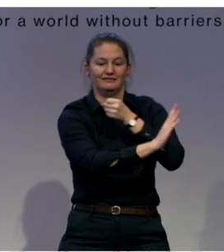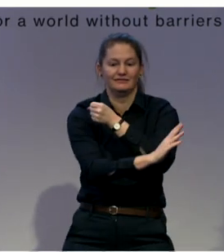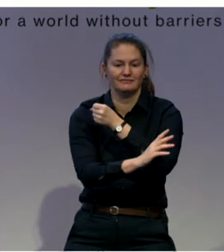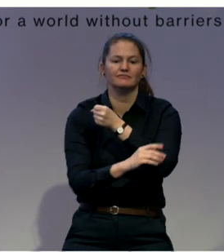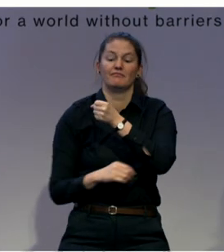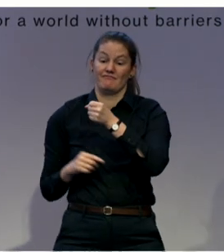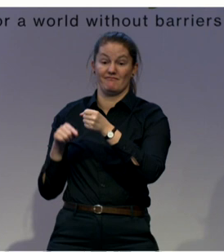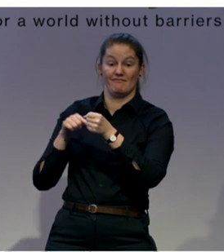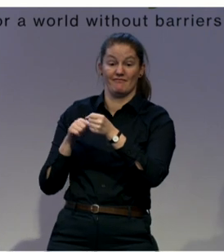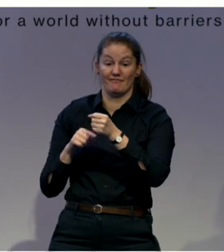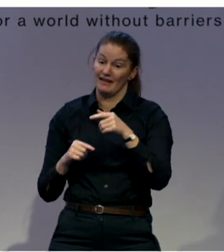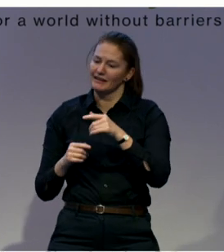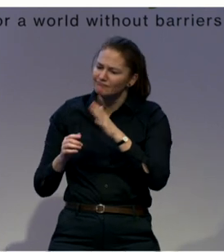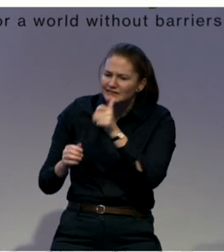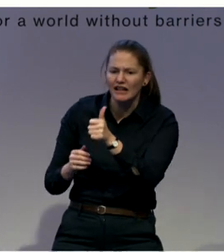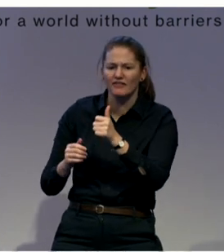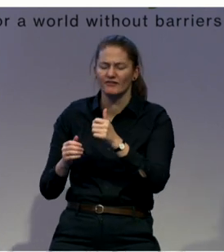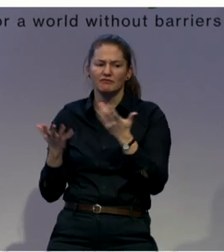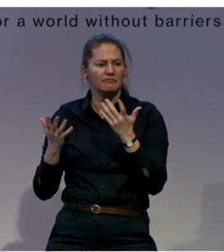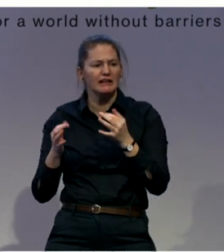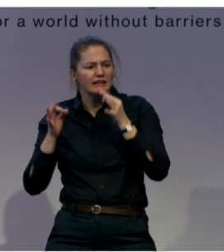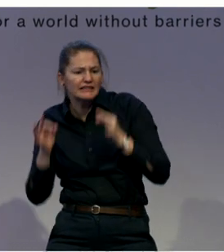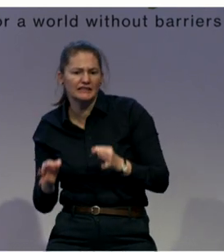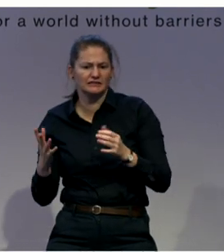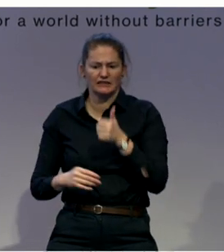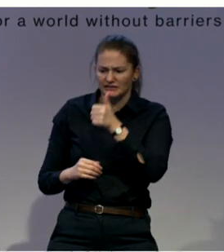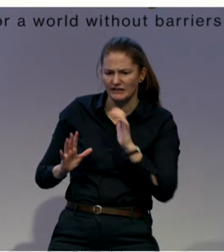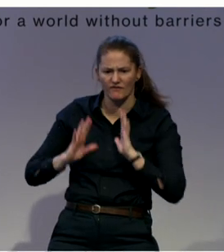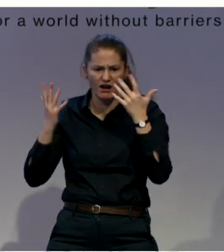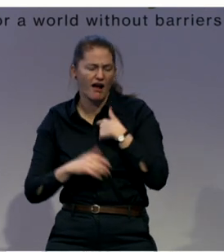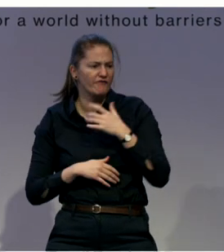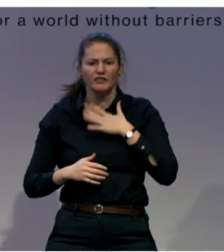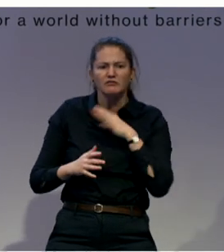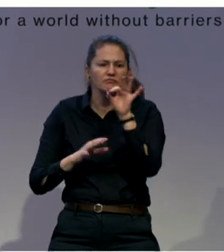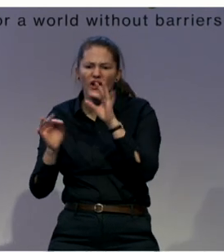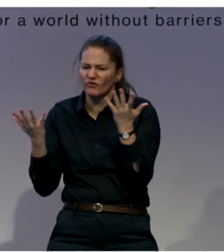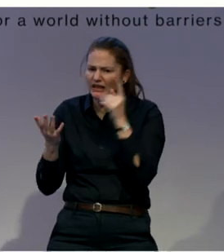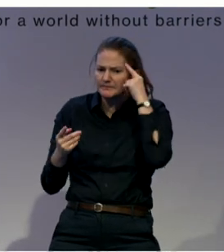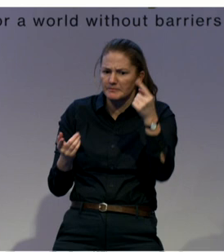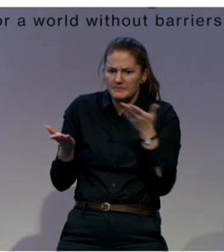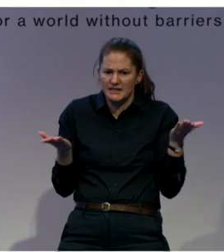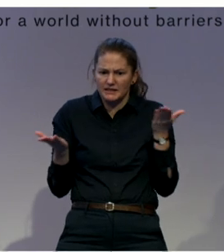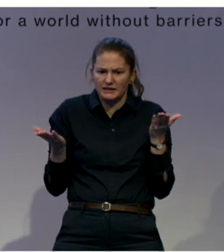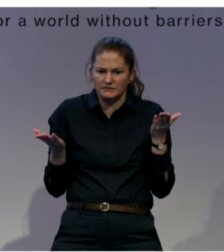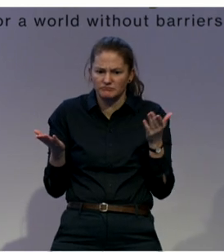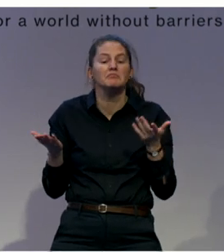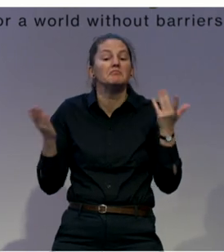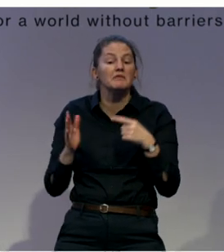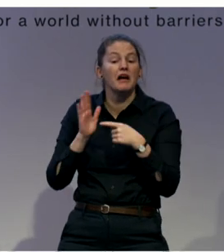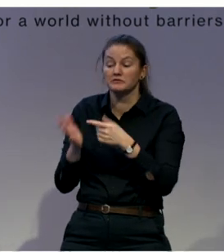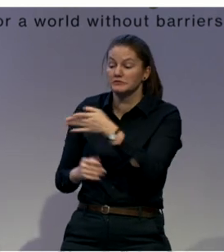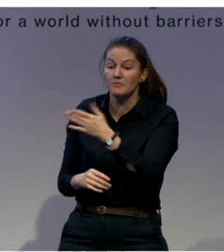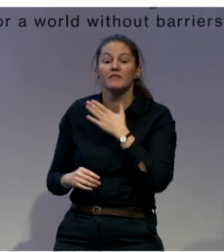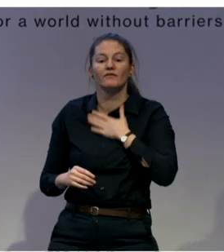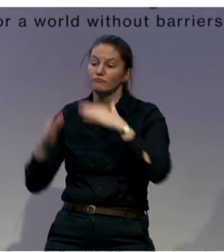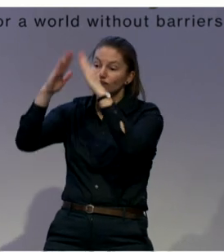are quite straightforward and simple. It's like, who do I want to live with? But also, as Marta was saying, how do I want to live? Where do I want